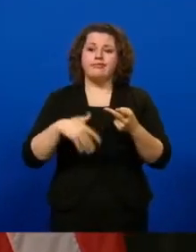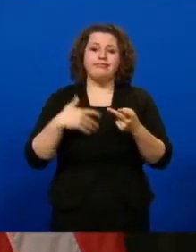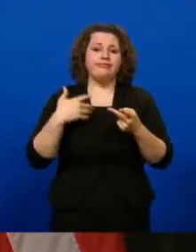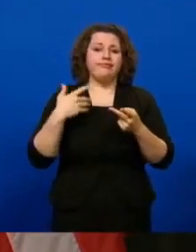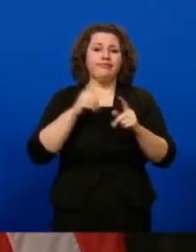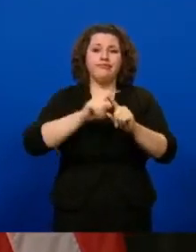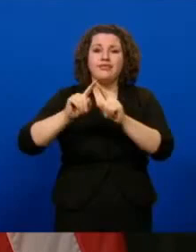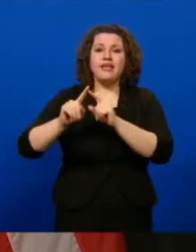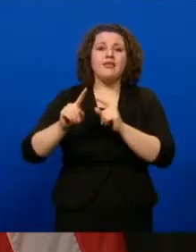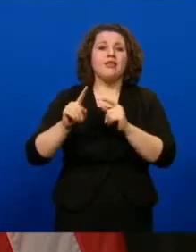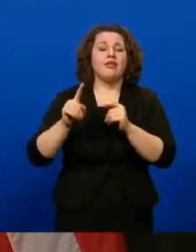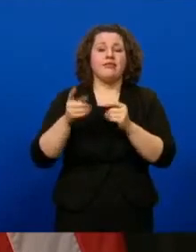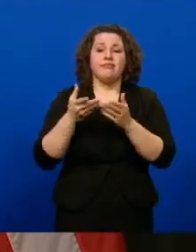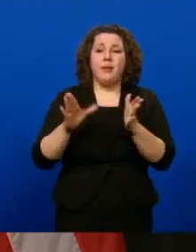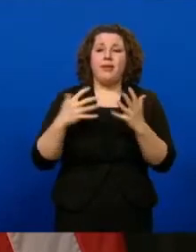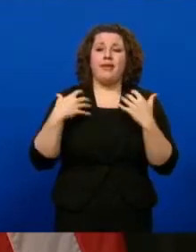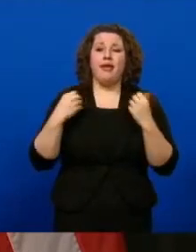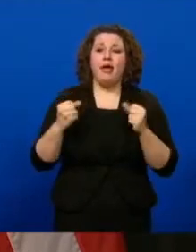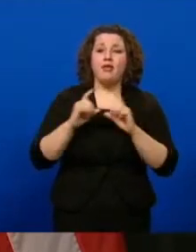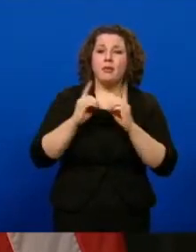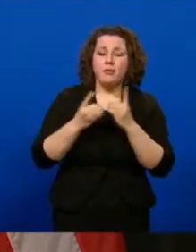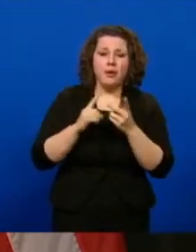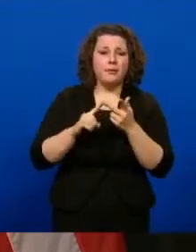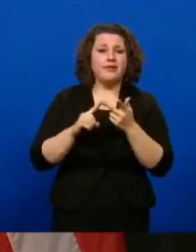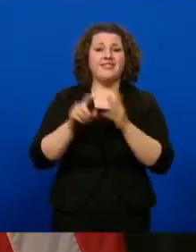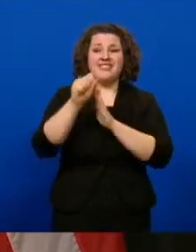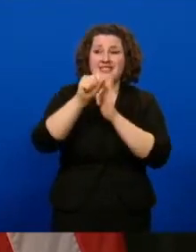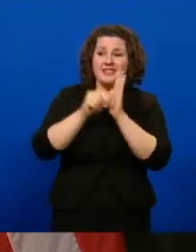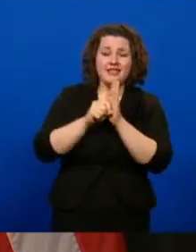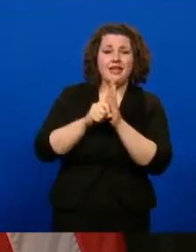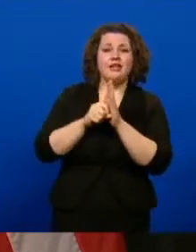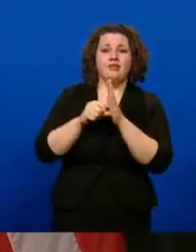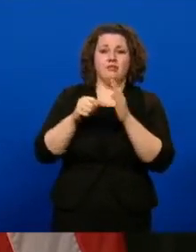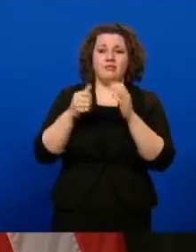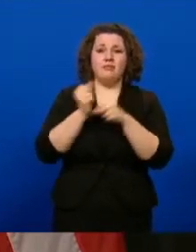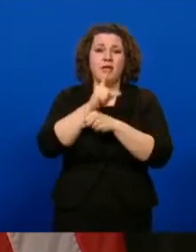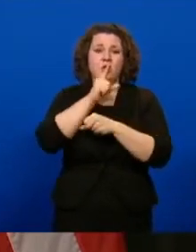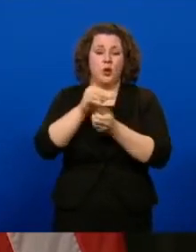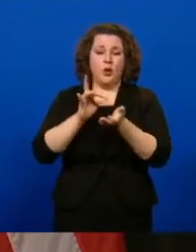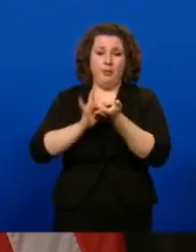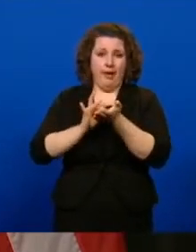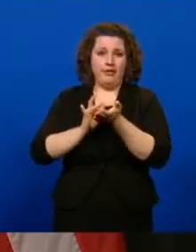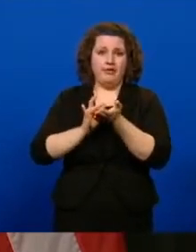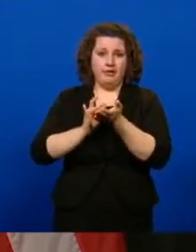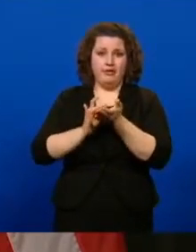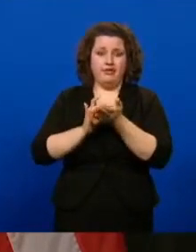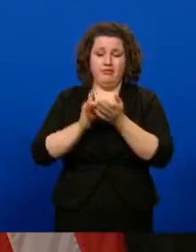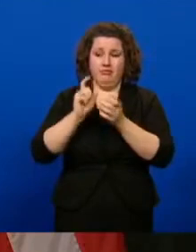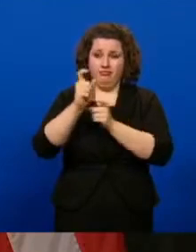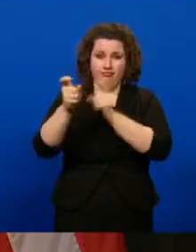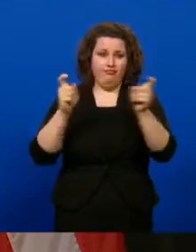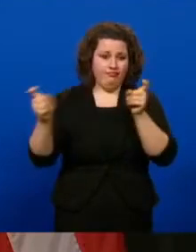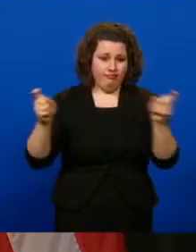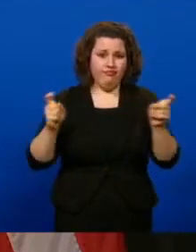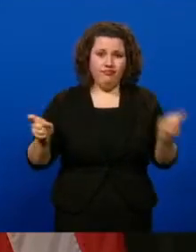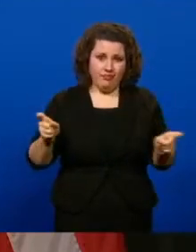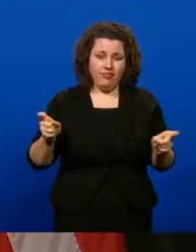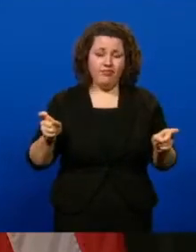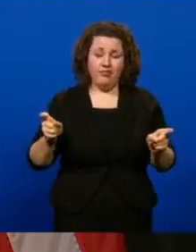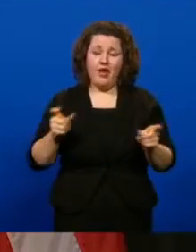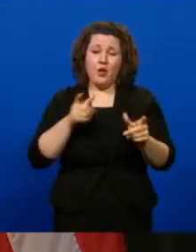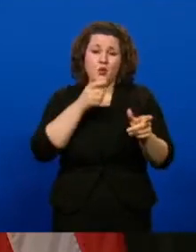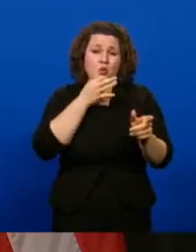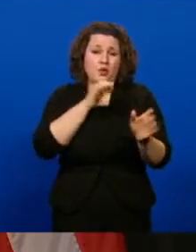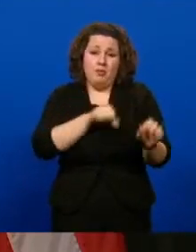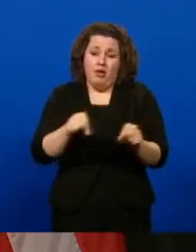local public health departments, as well as the state, to allocate the vaccine, the doses, and to get them administered as